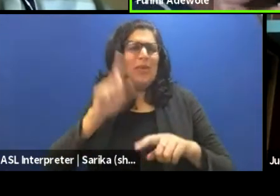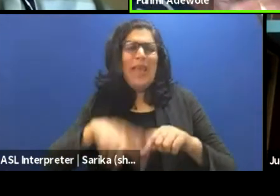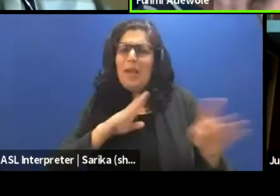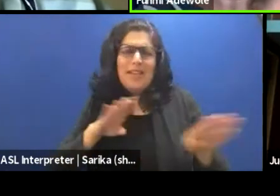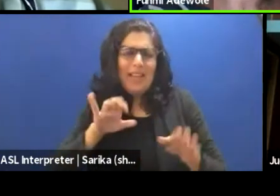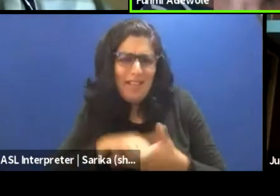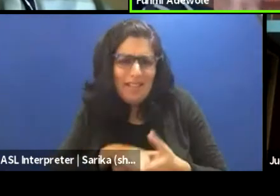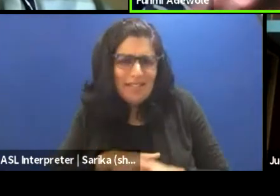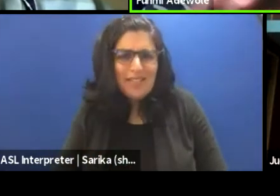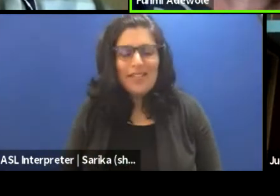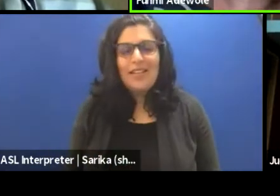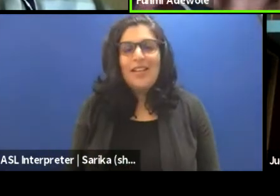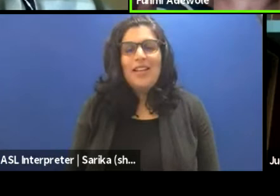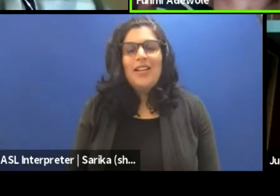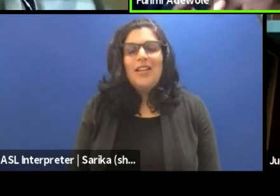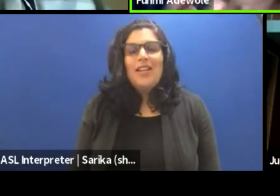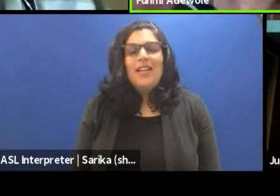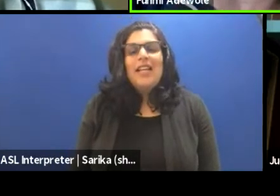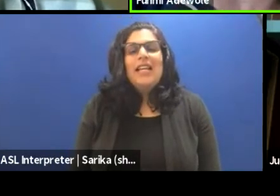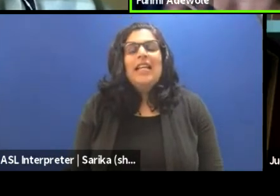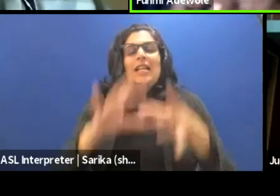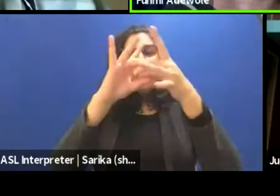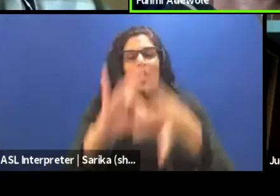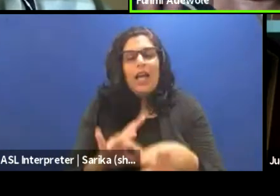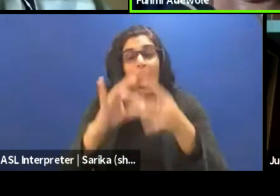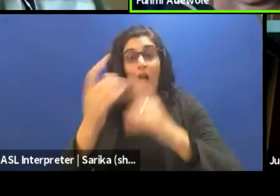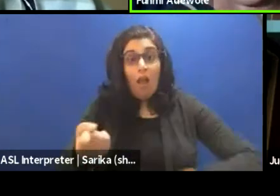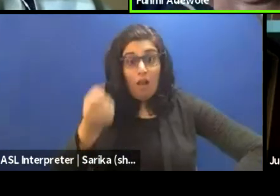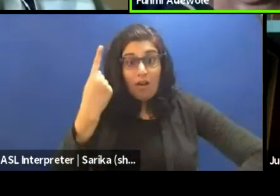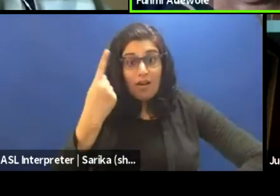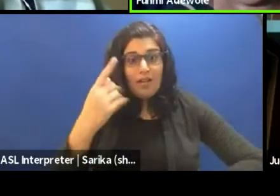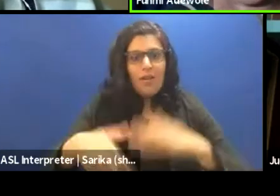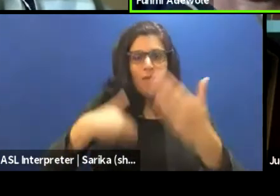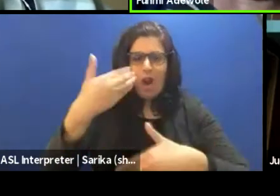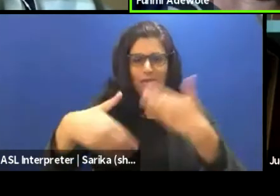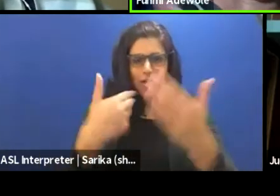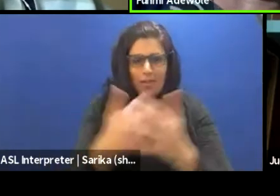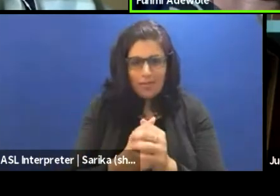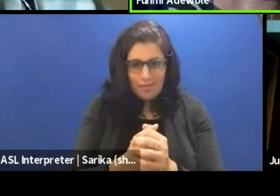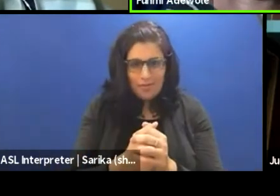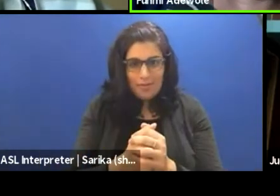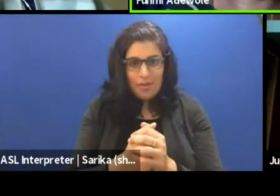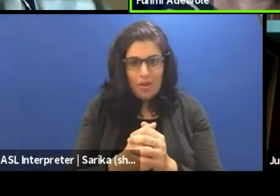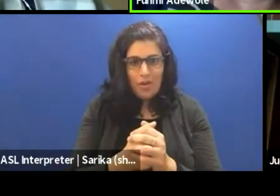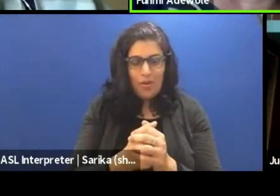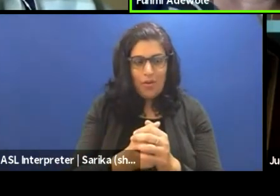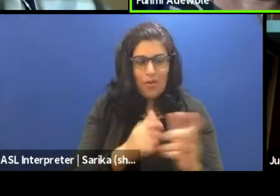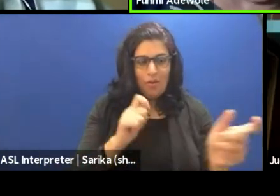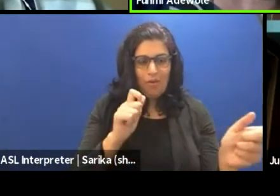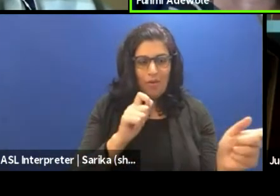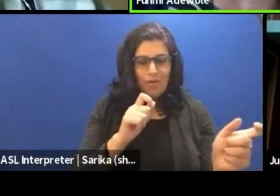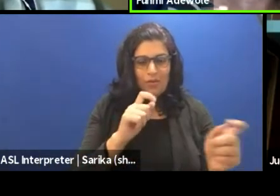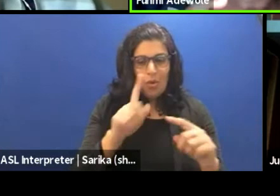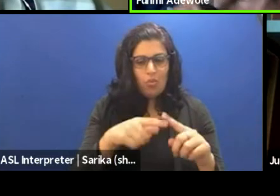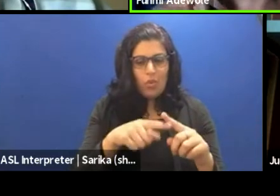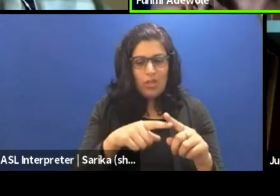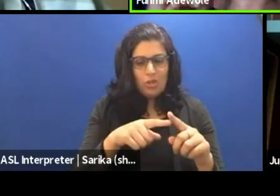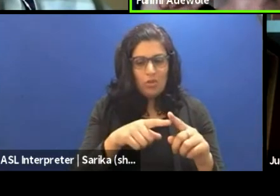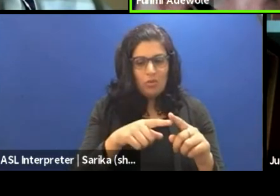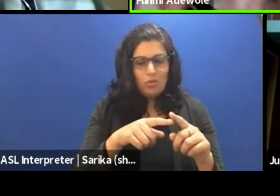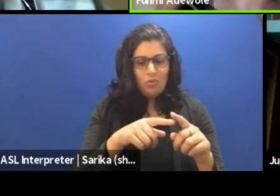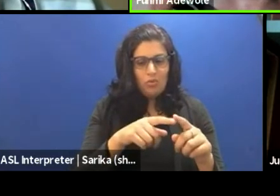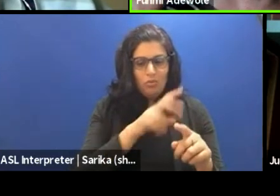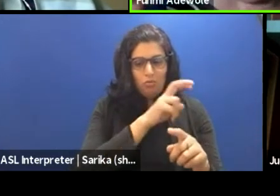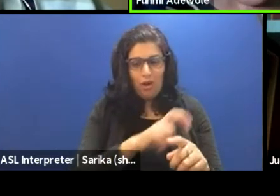so it has a lot to do with understanding these processes. So when you shift geographical location, location,